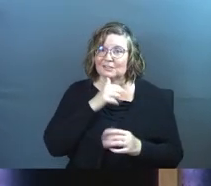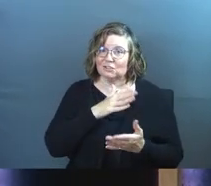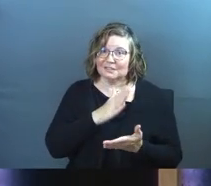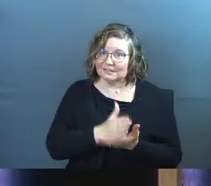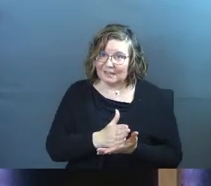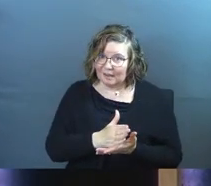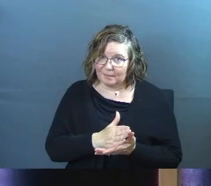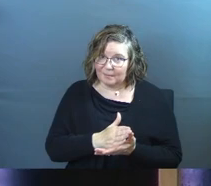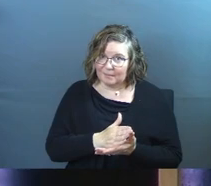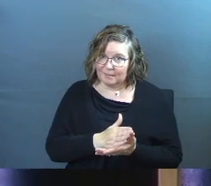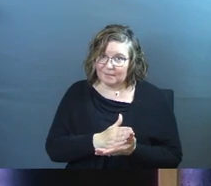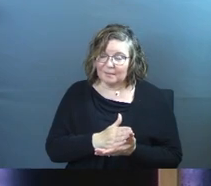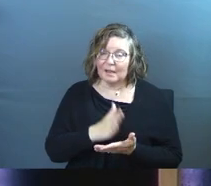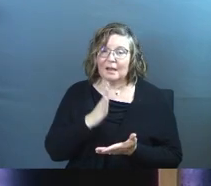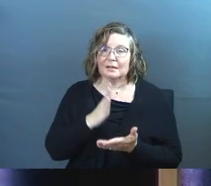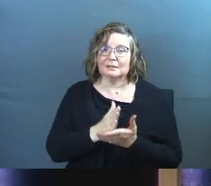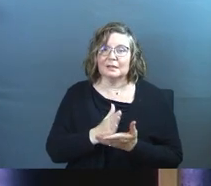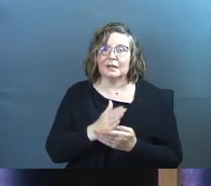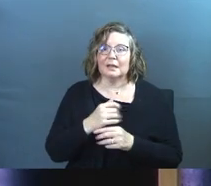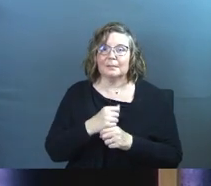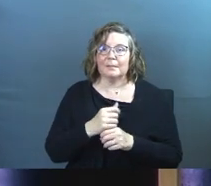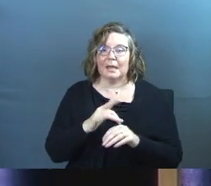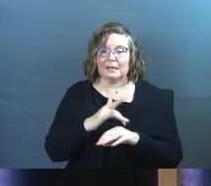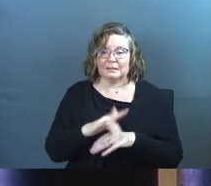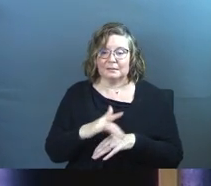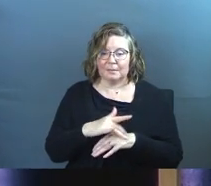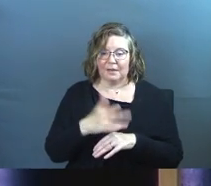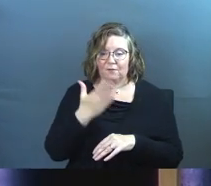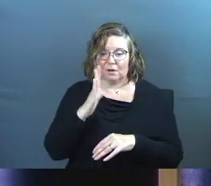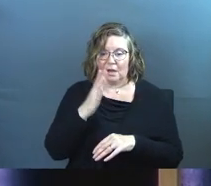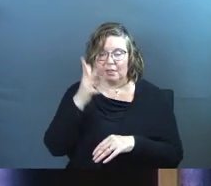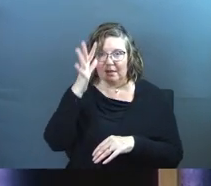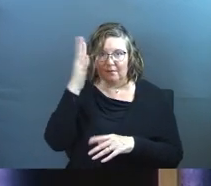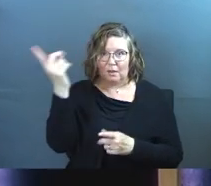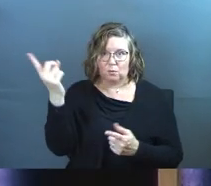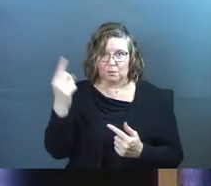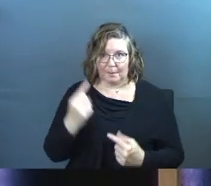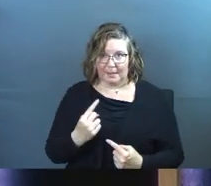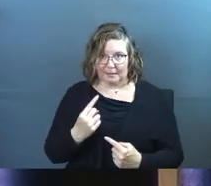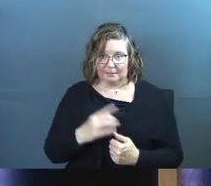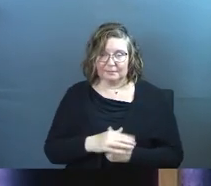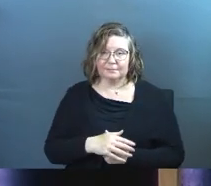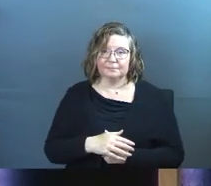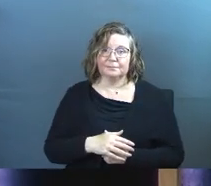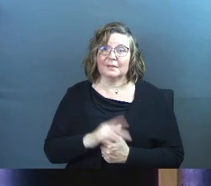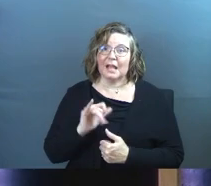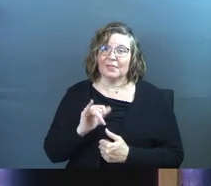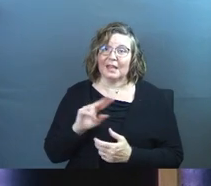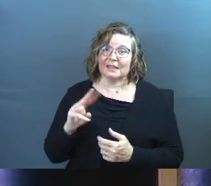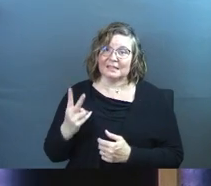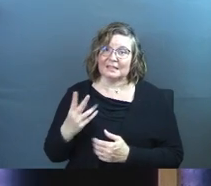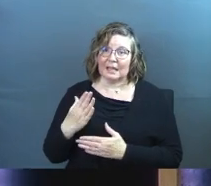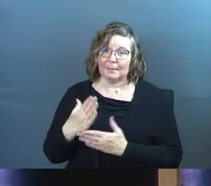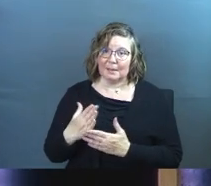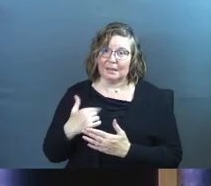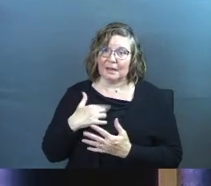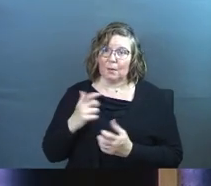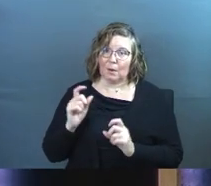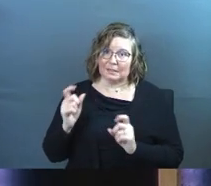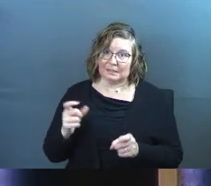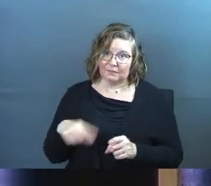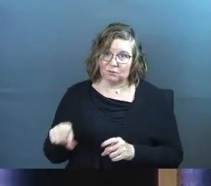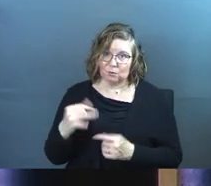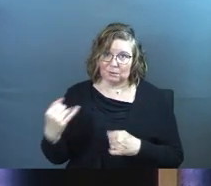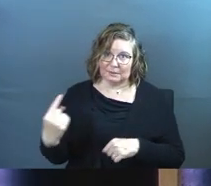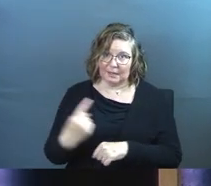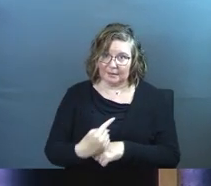just stop. I stopped and I made space for God the father to come in. And that's the second piece that I want to give